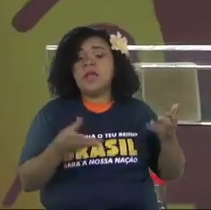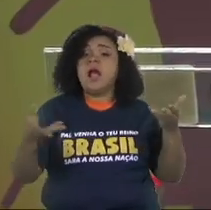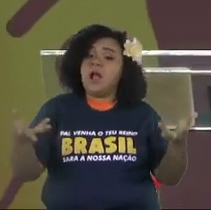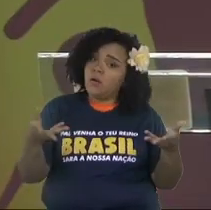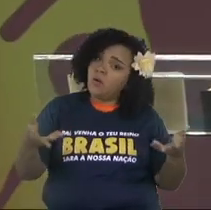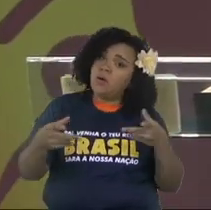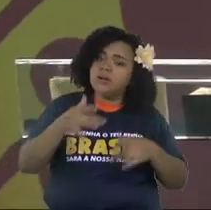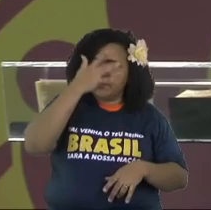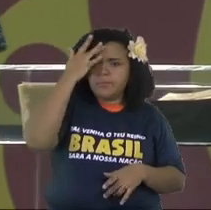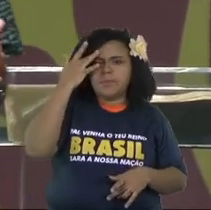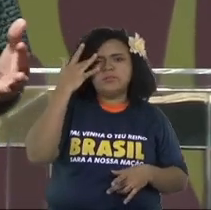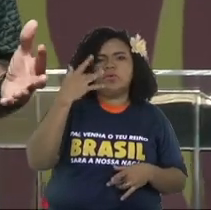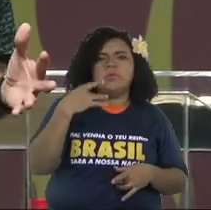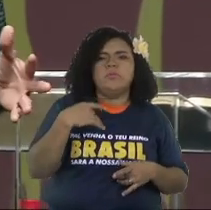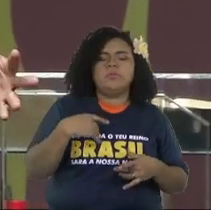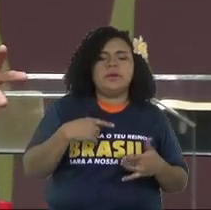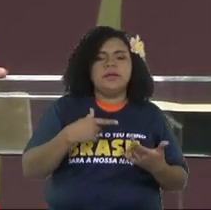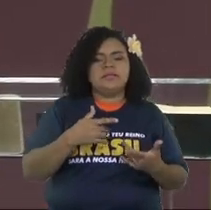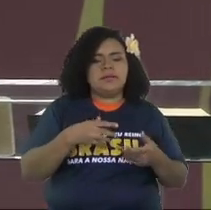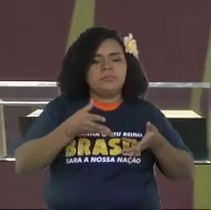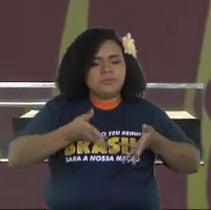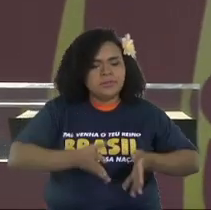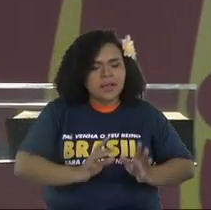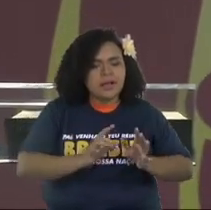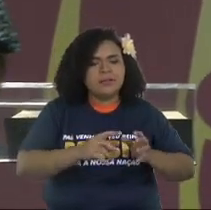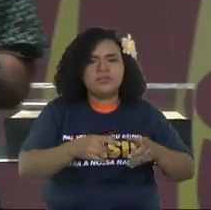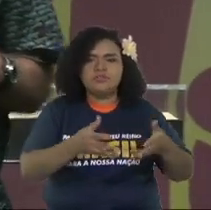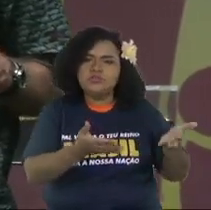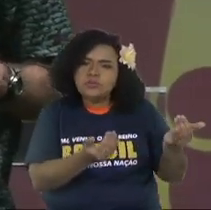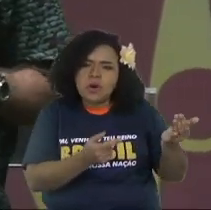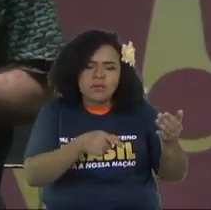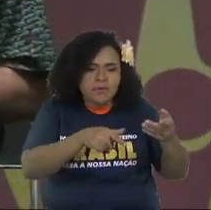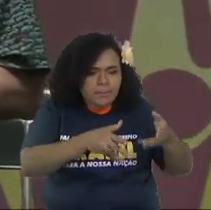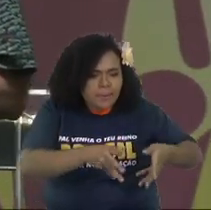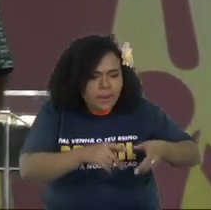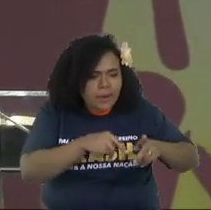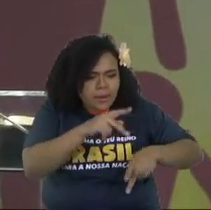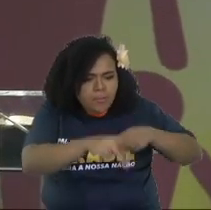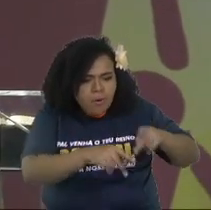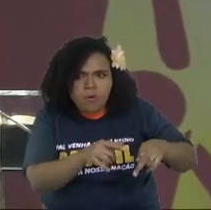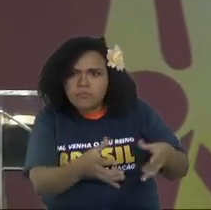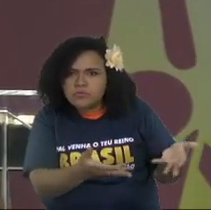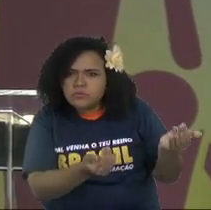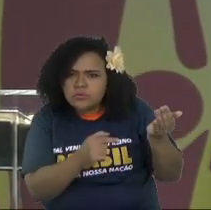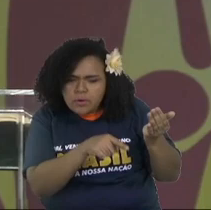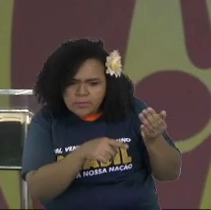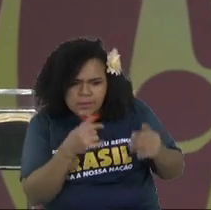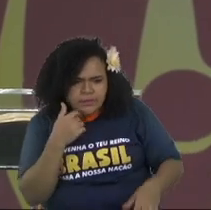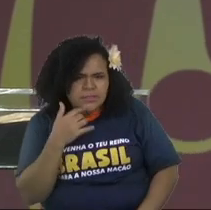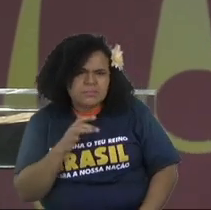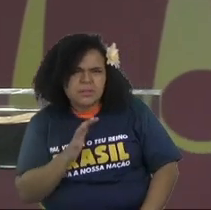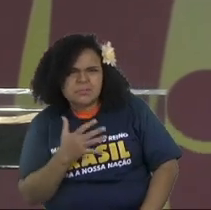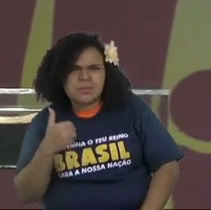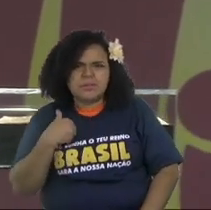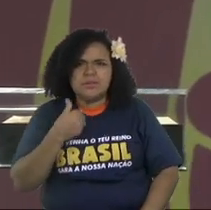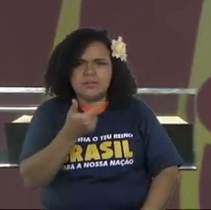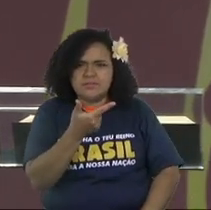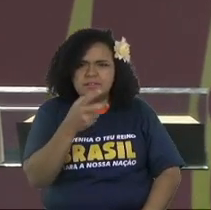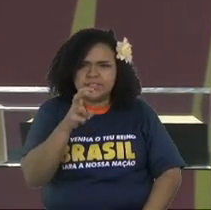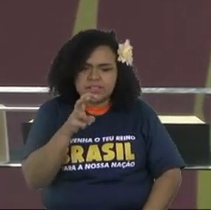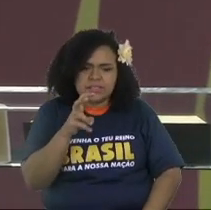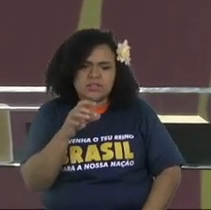There's a generation that is coming. It's a movement. It's a... 25 to 35 years, they